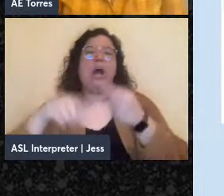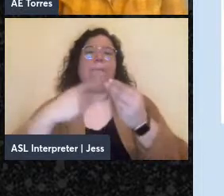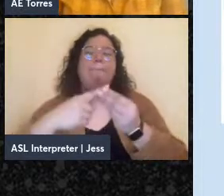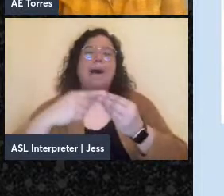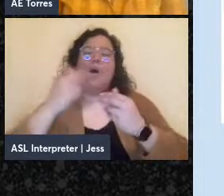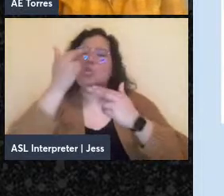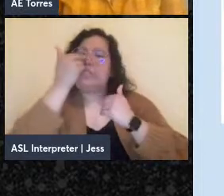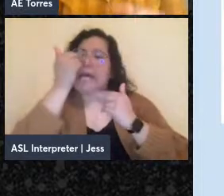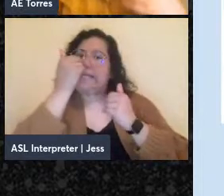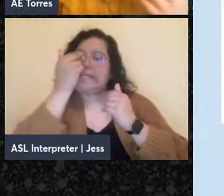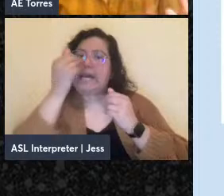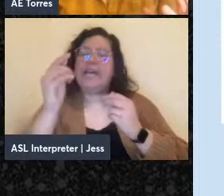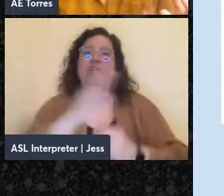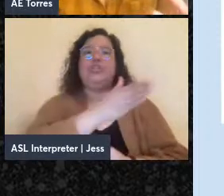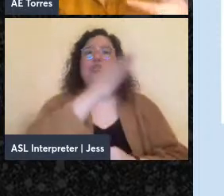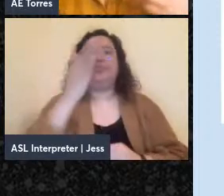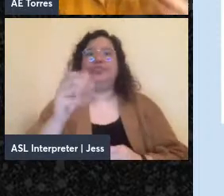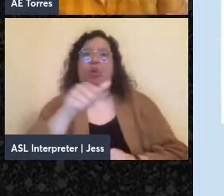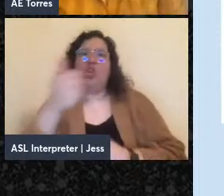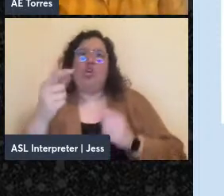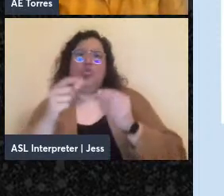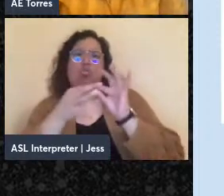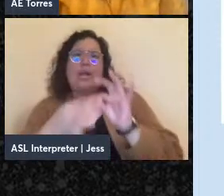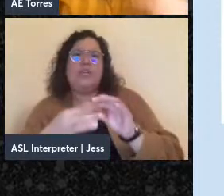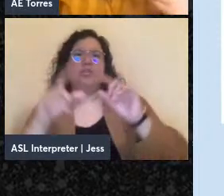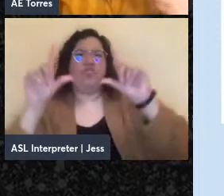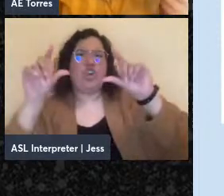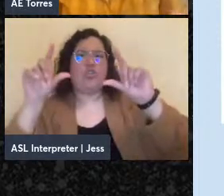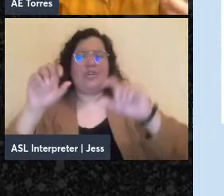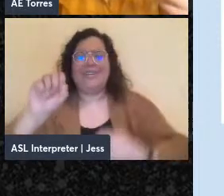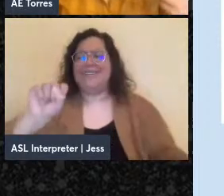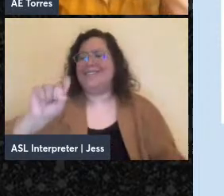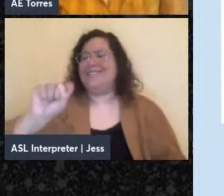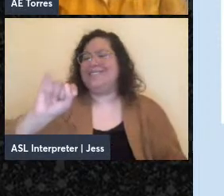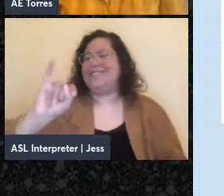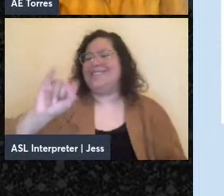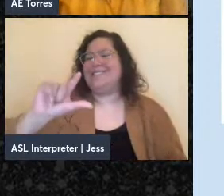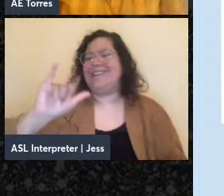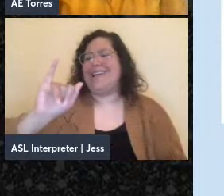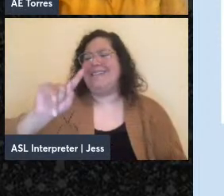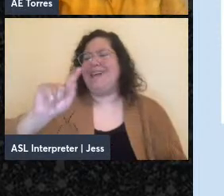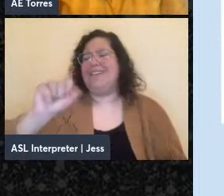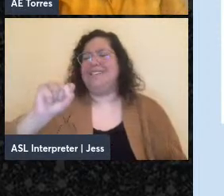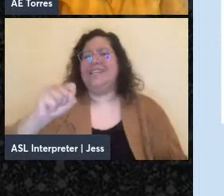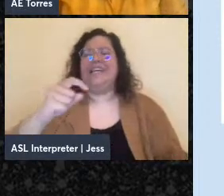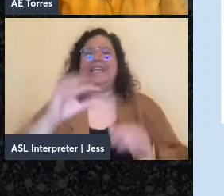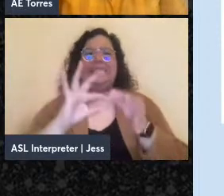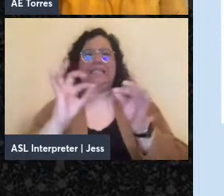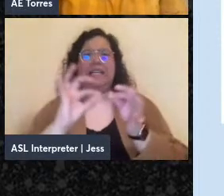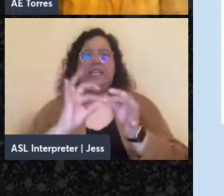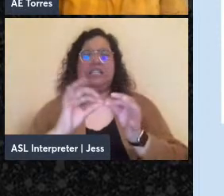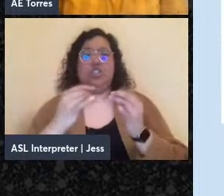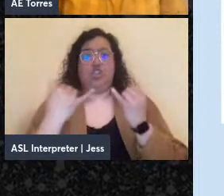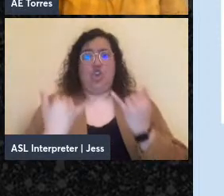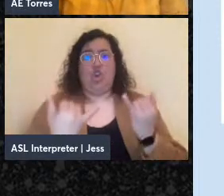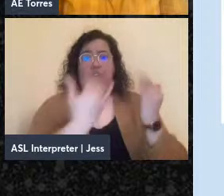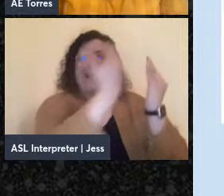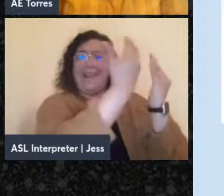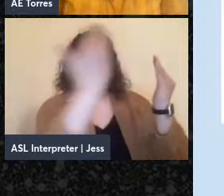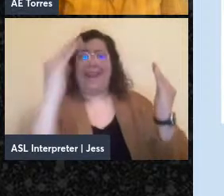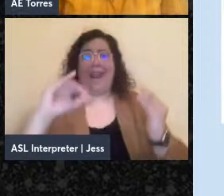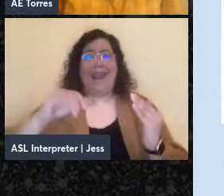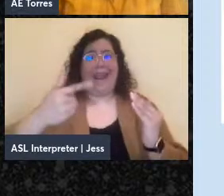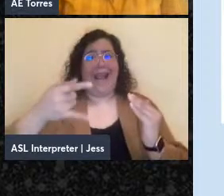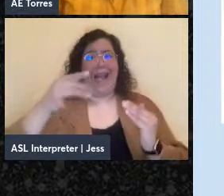on the photographer Alfred Stieglitz, who talks about the modernist gallery as an anarchist space, as well as Anya